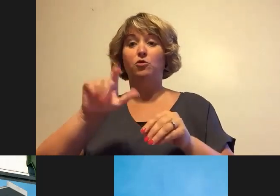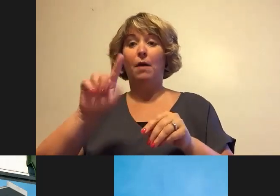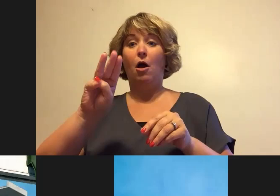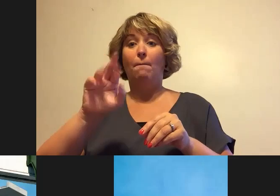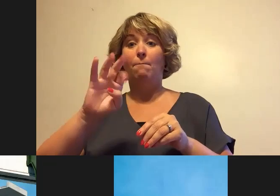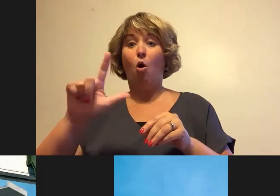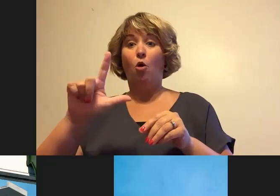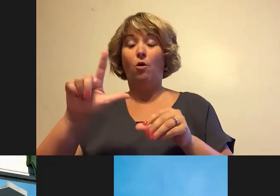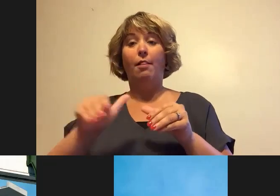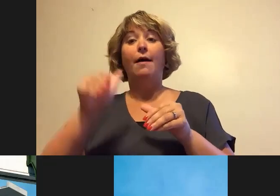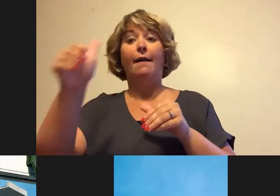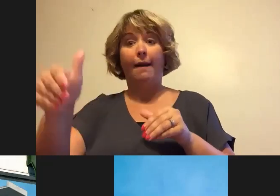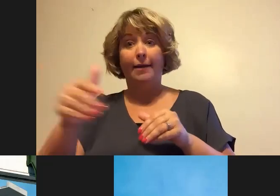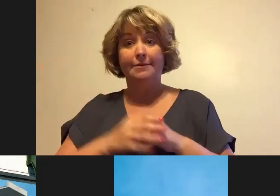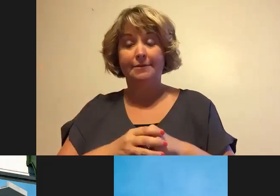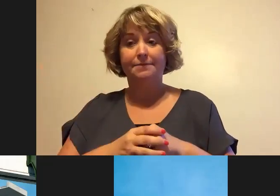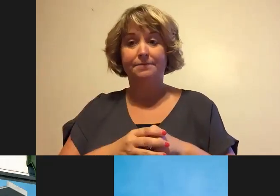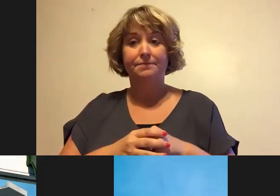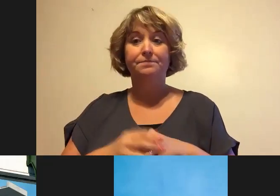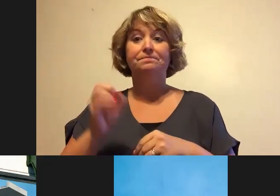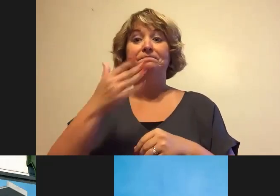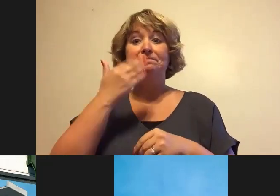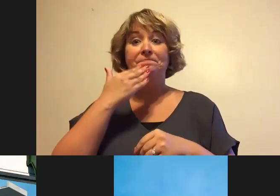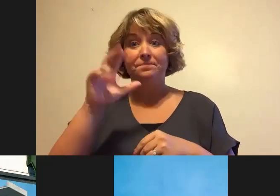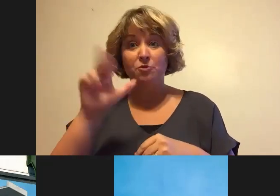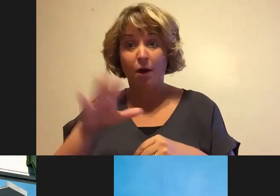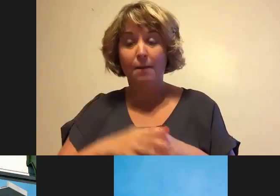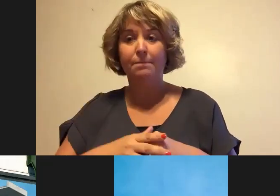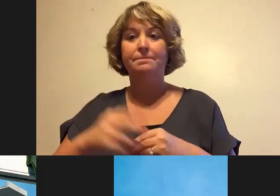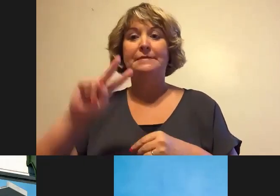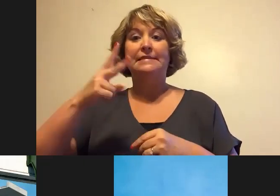Thanks, Rob. The next question will be for Kevin.